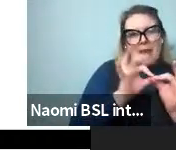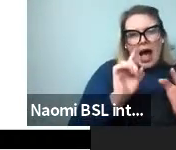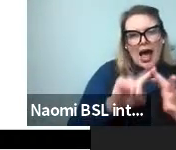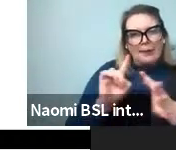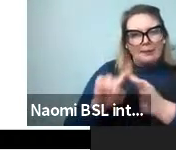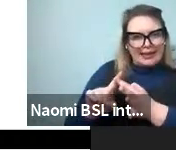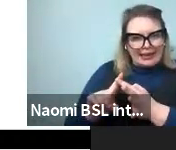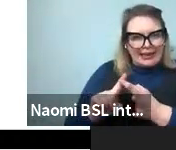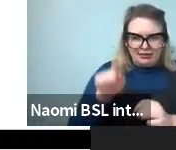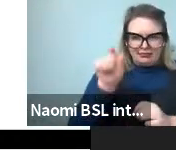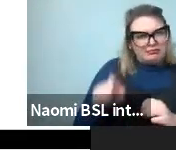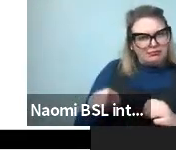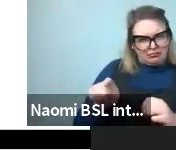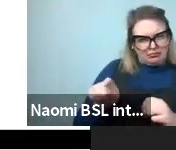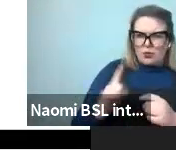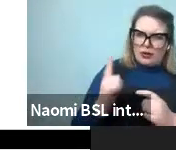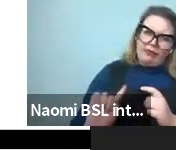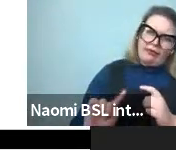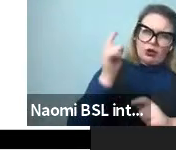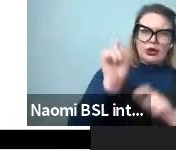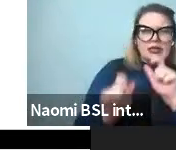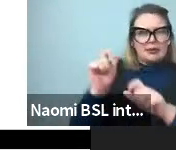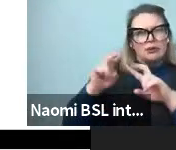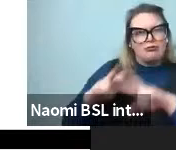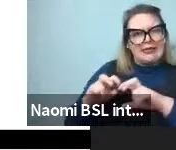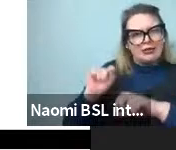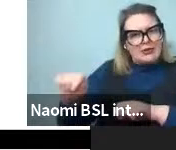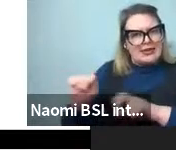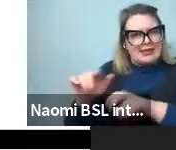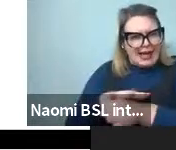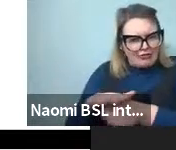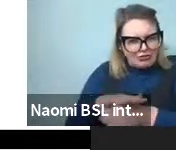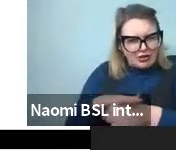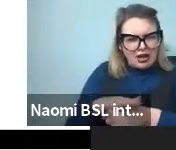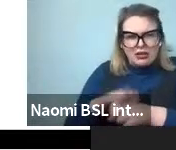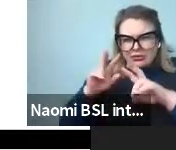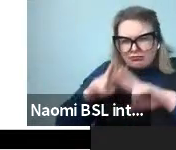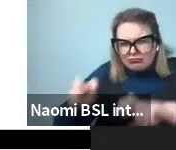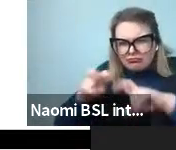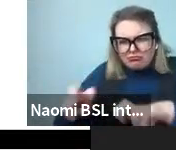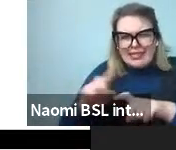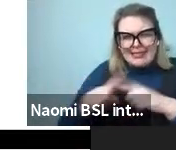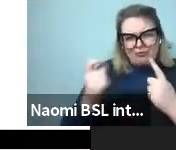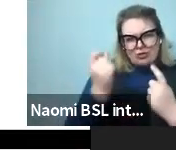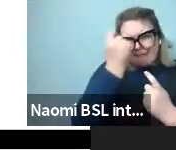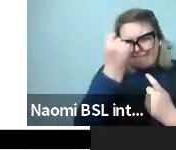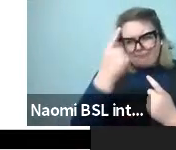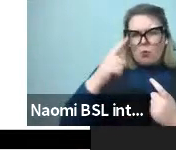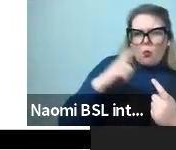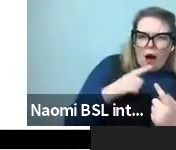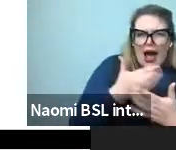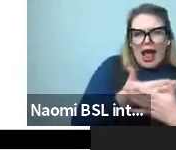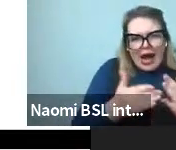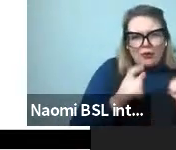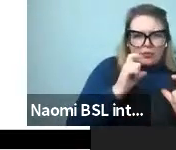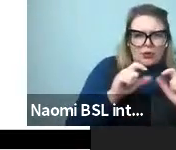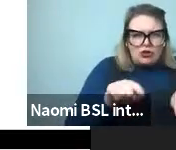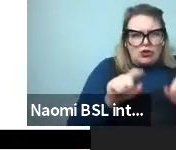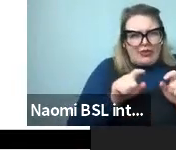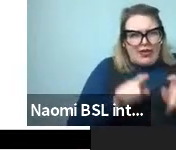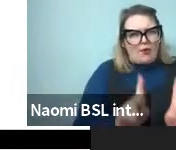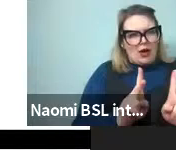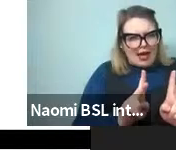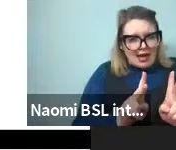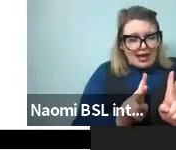mother of this field in some ways, and formalizes and quantitatively evaluates these hypotheses using tools of information theory due to Shannon.